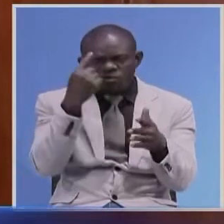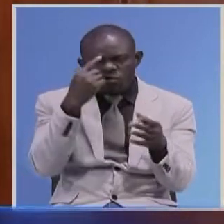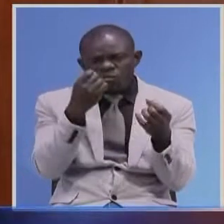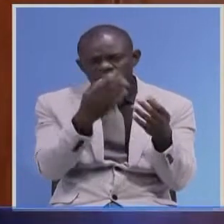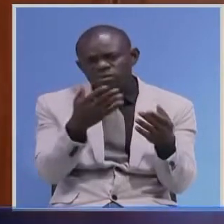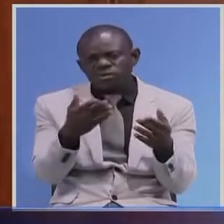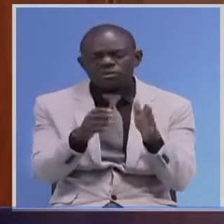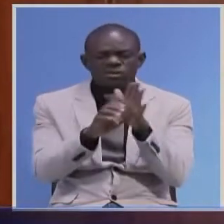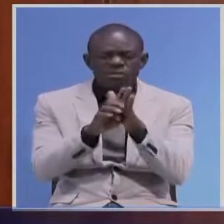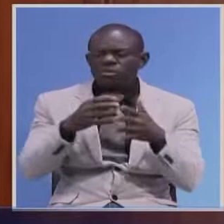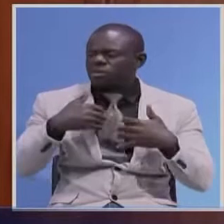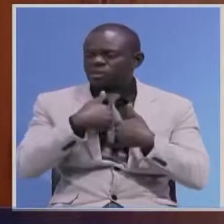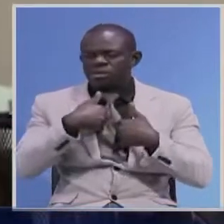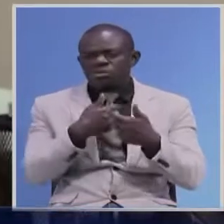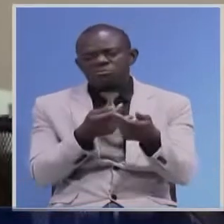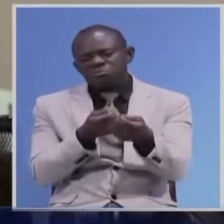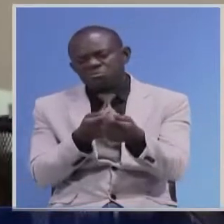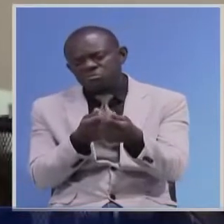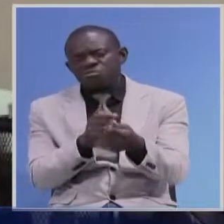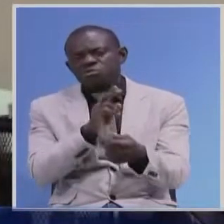But a lot of it is coming.